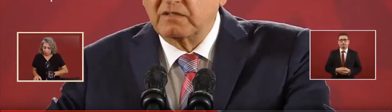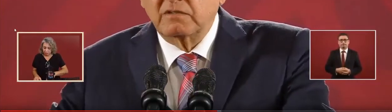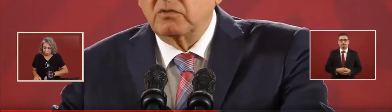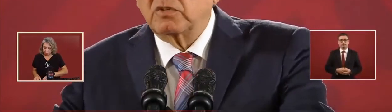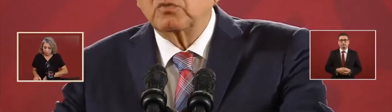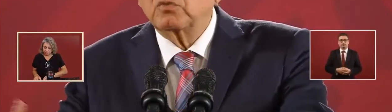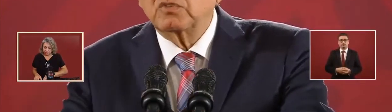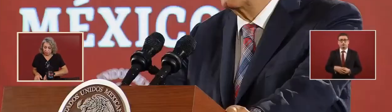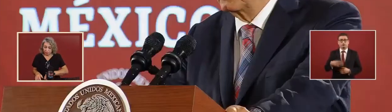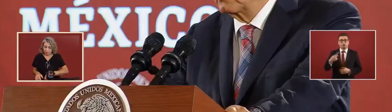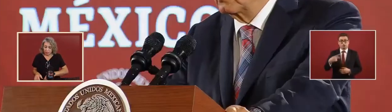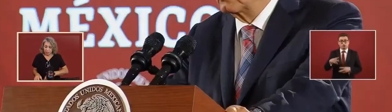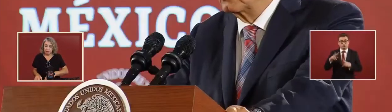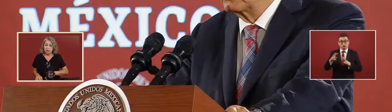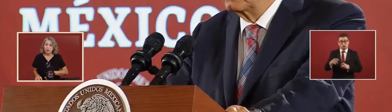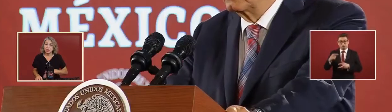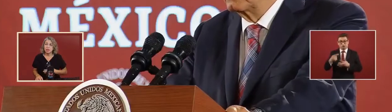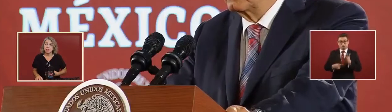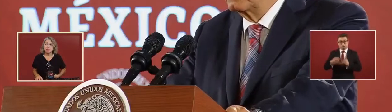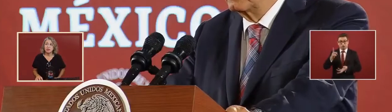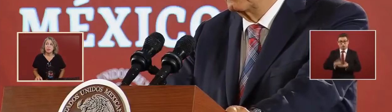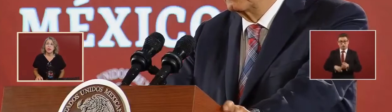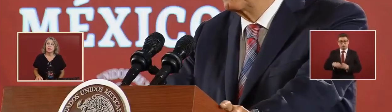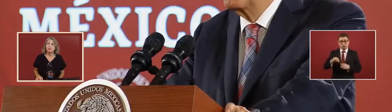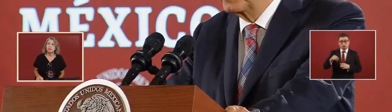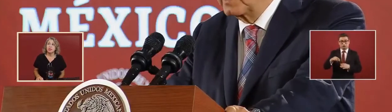internal matters of any party.